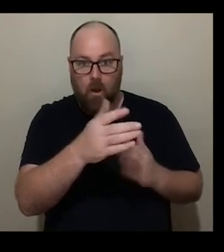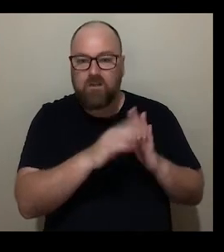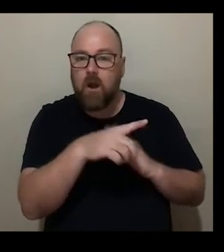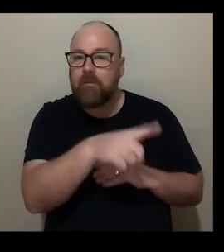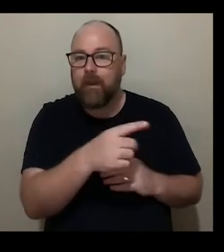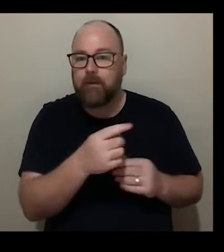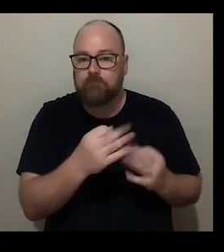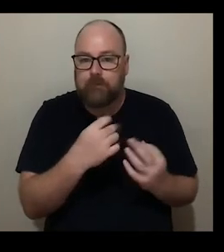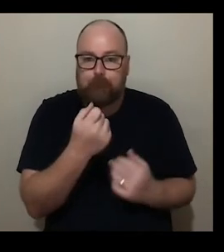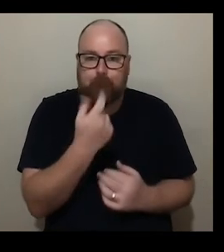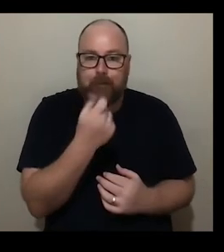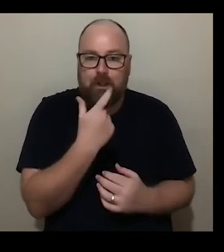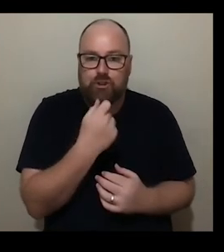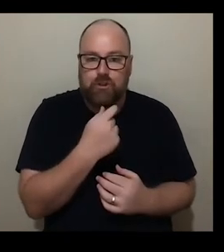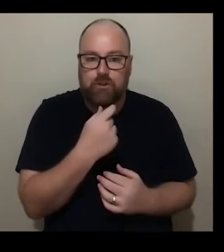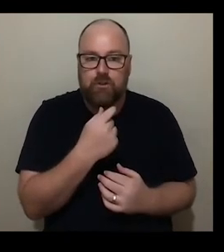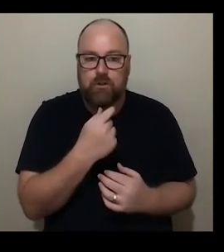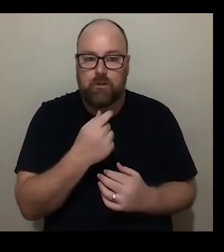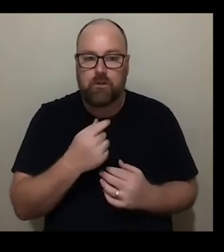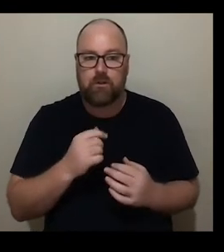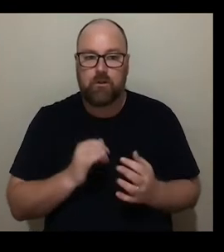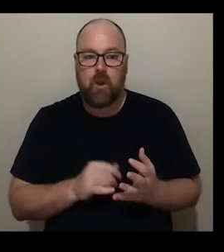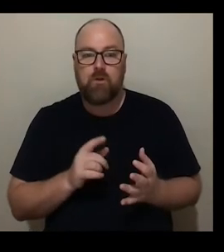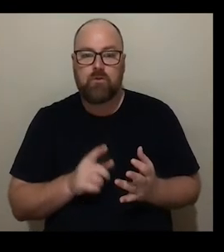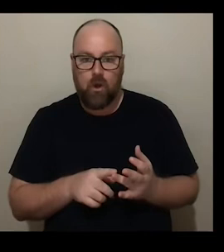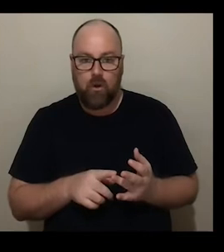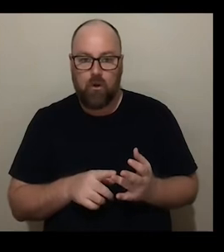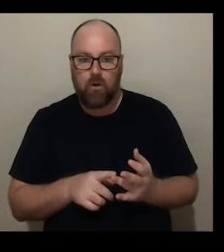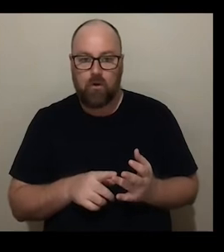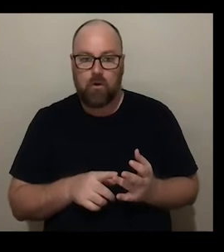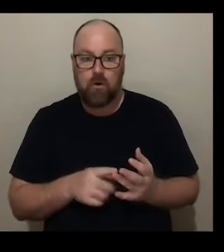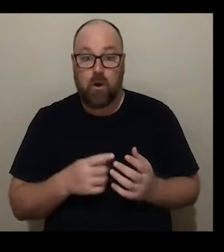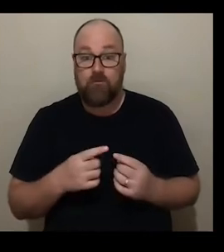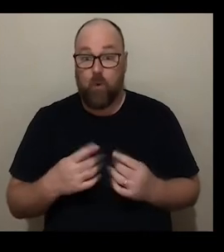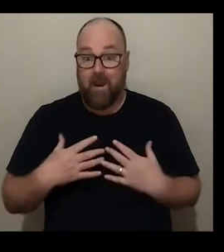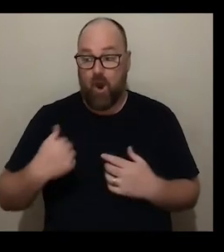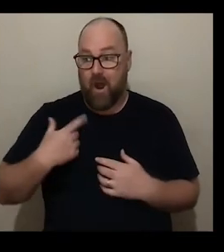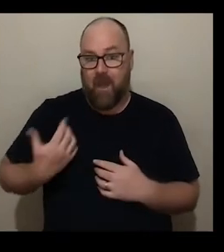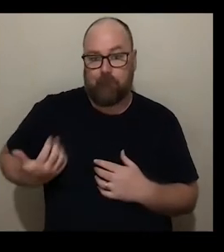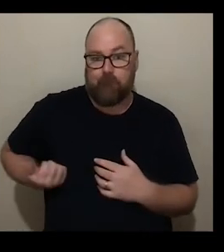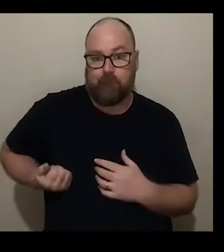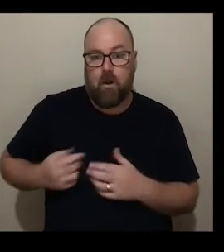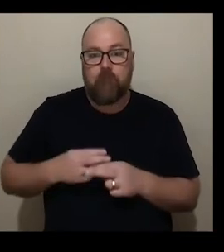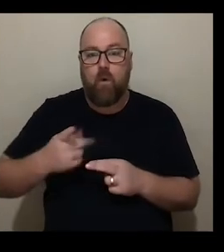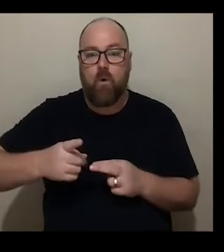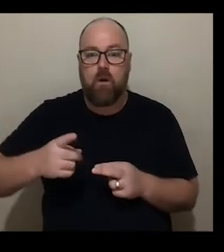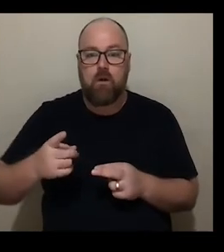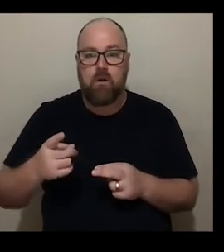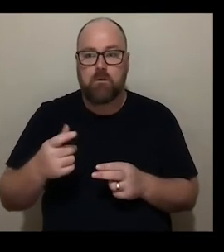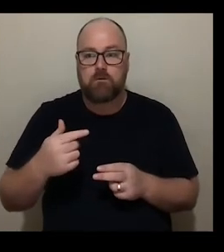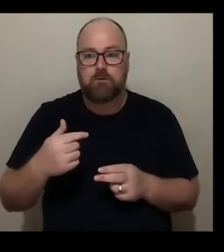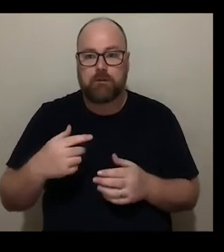the sense that they would survive and I'm injected every minute to keep you breathing and very dependent on medical treatment